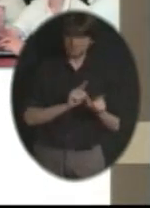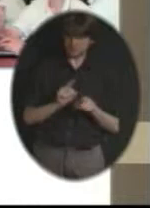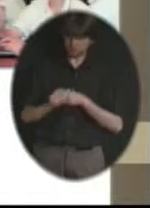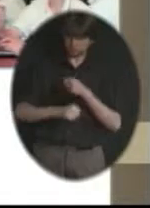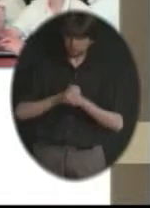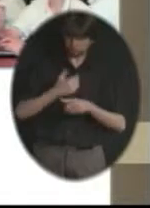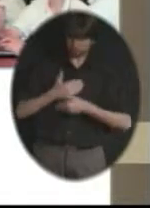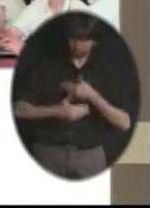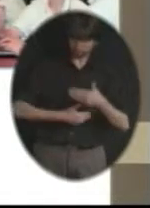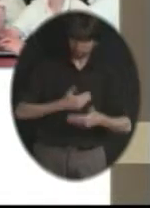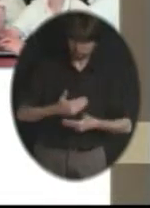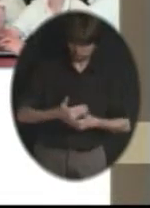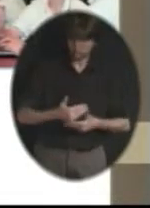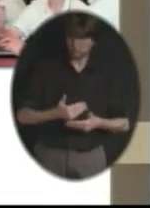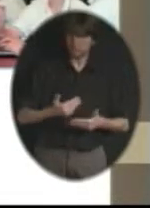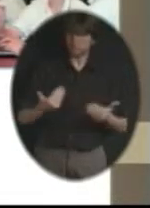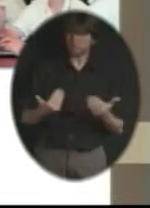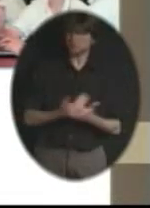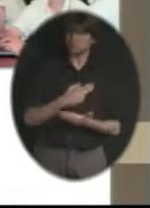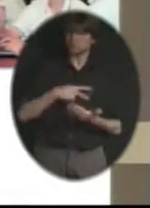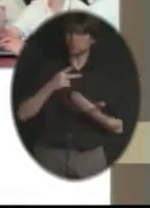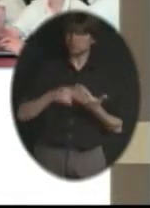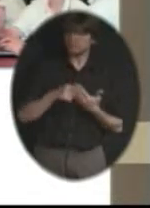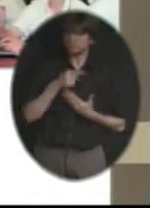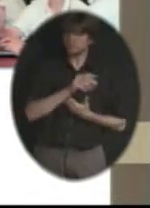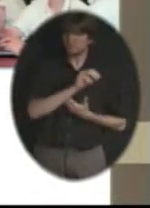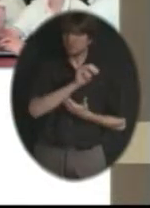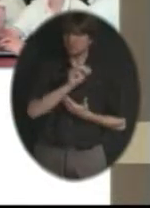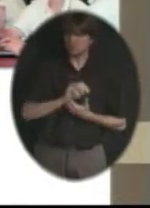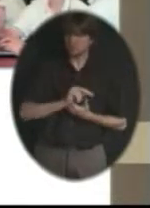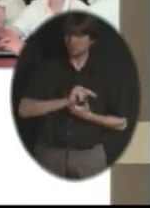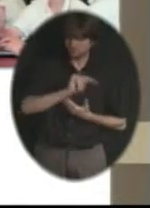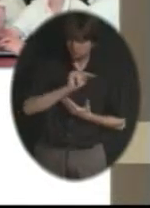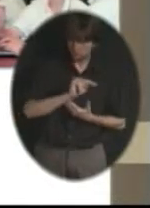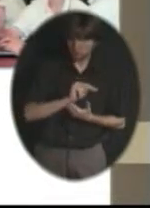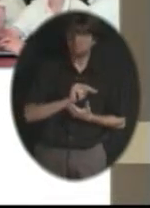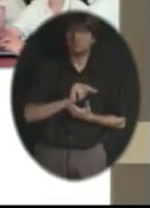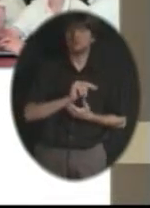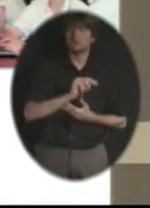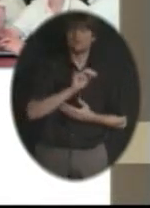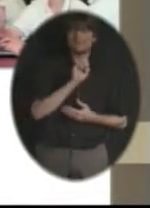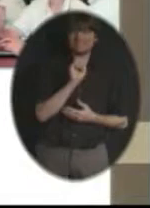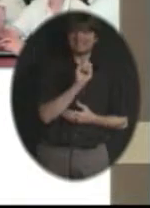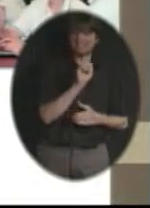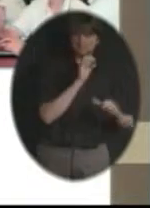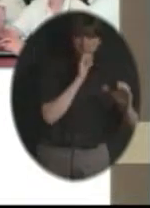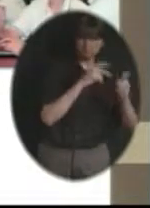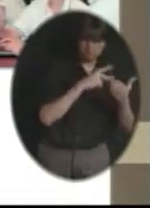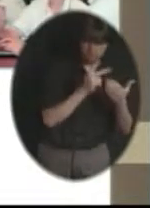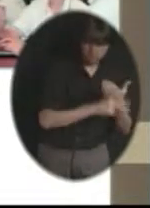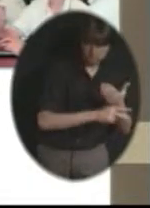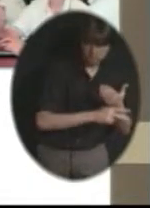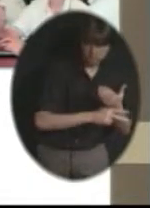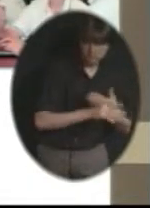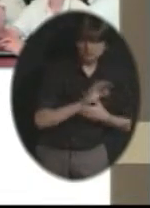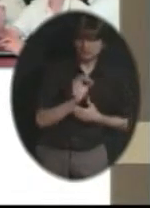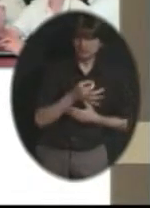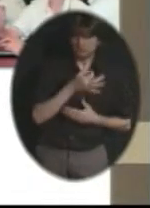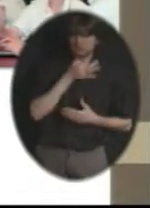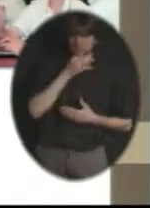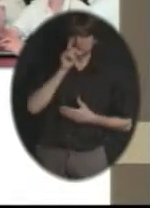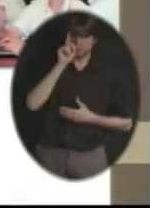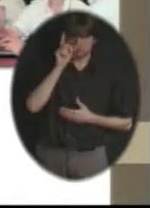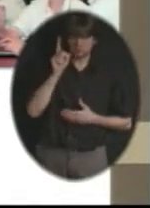launched a couple more programs at Olathe North, another e-communication program, Distinguished Scholars Program, and our sports medicine and athletic training.